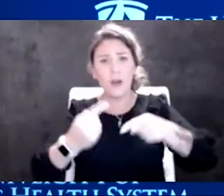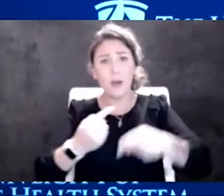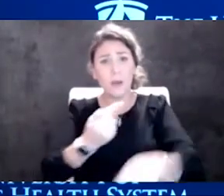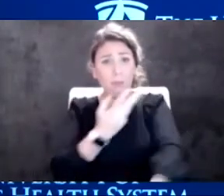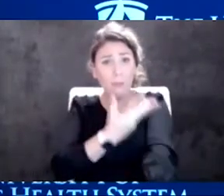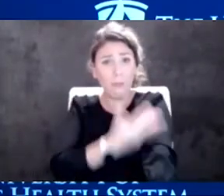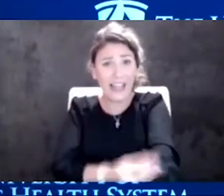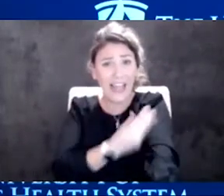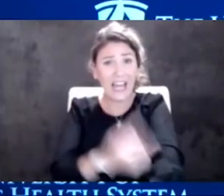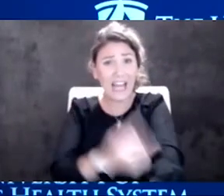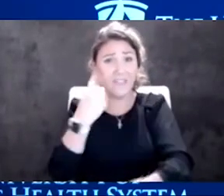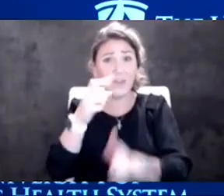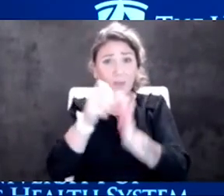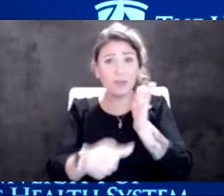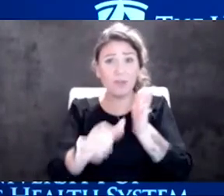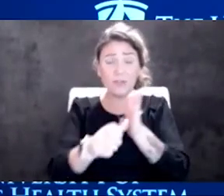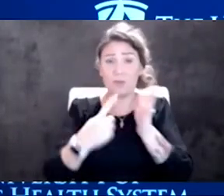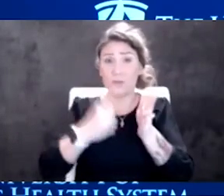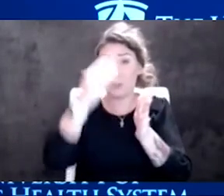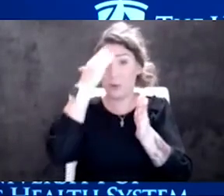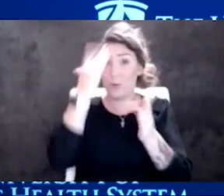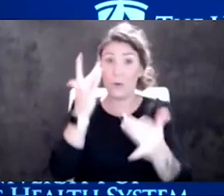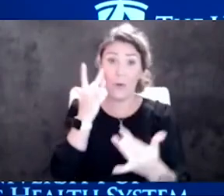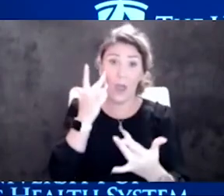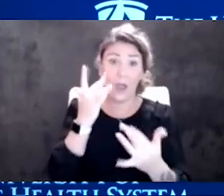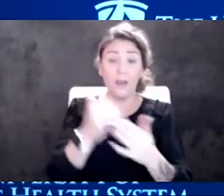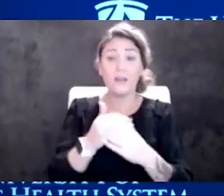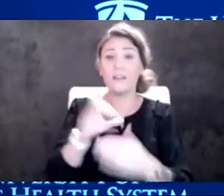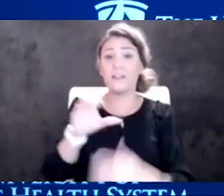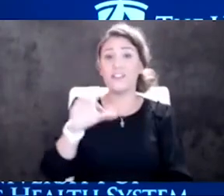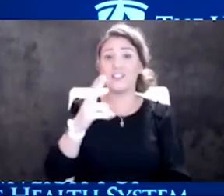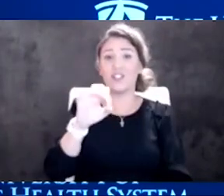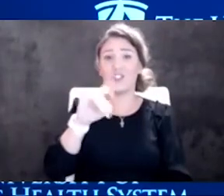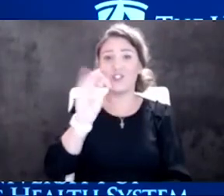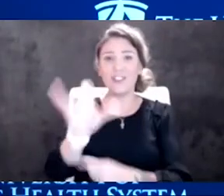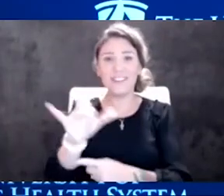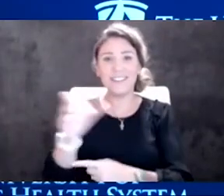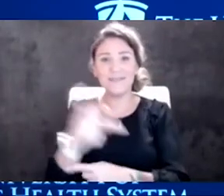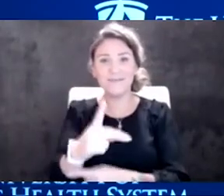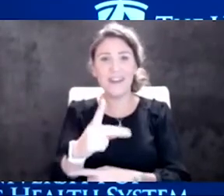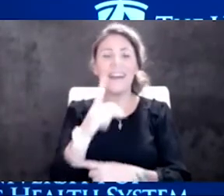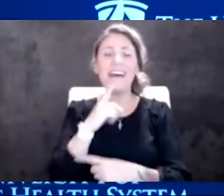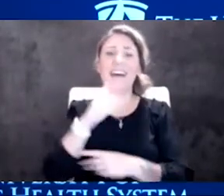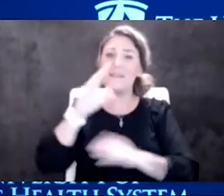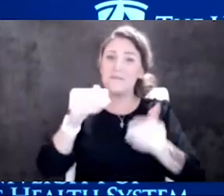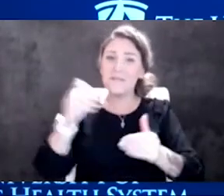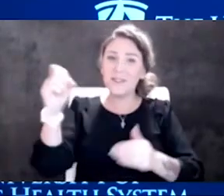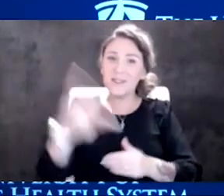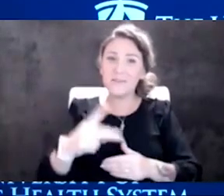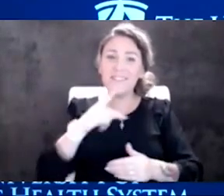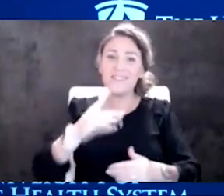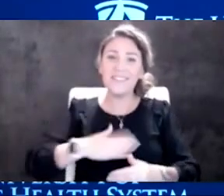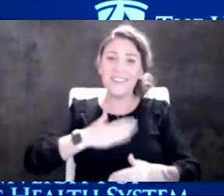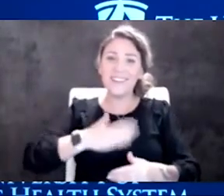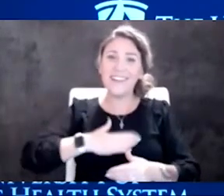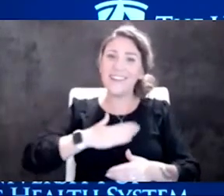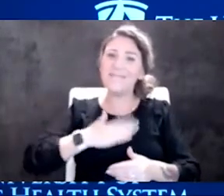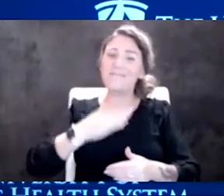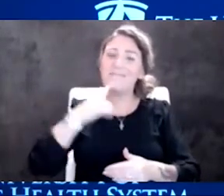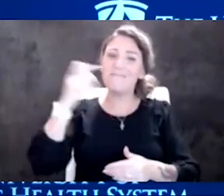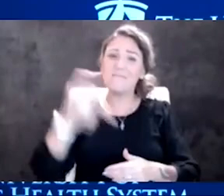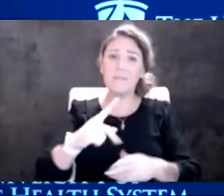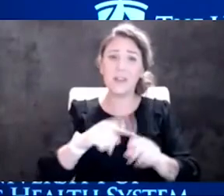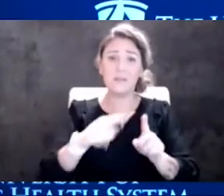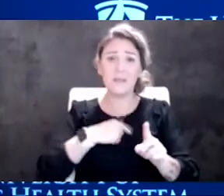And we're like, yep, we know why. And so Chelsea, you're back with us today. Welcome back. It's always a delight to have you, but I wish the news was